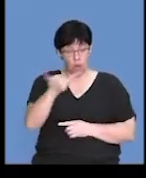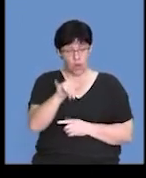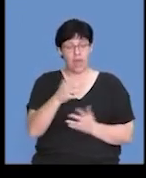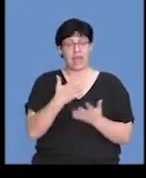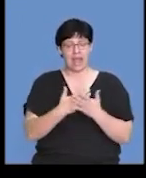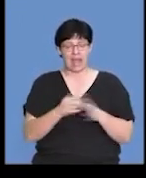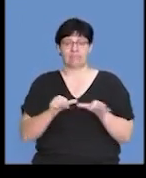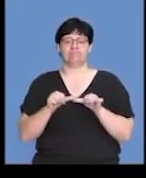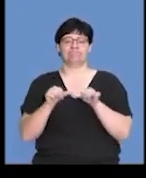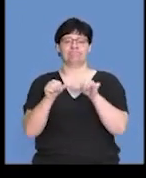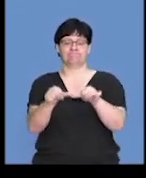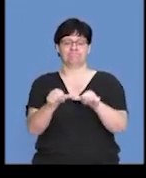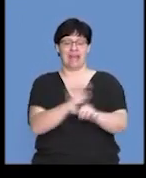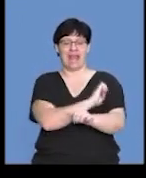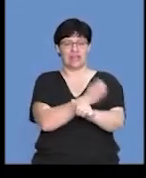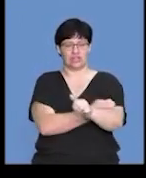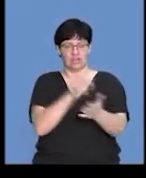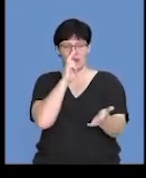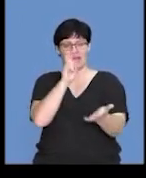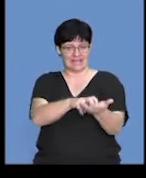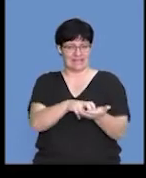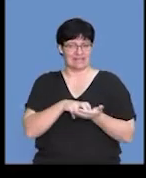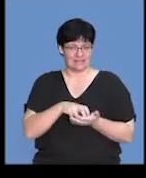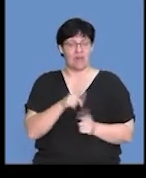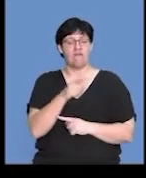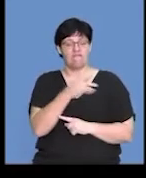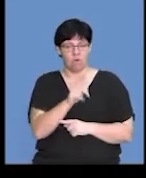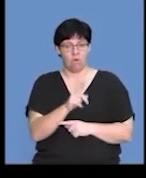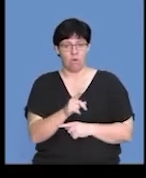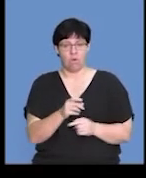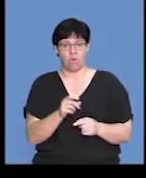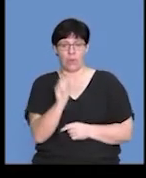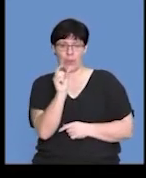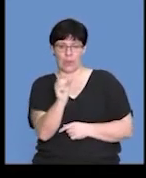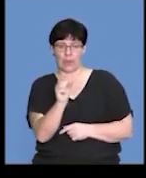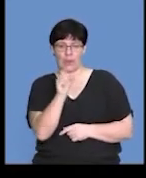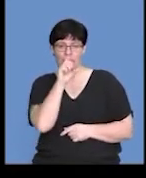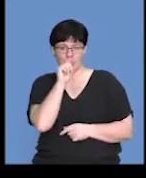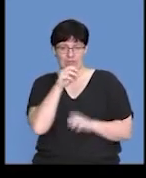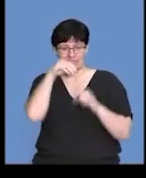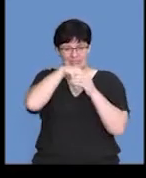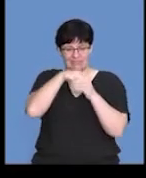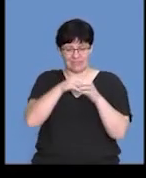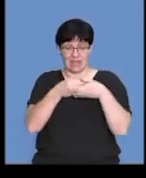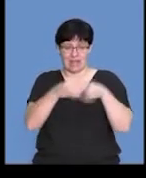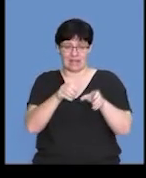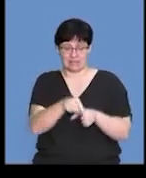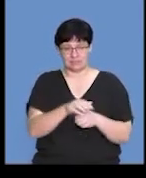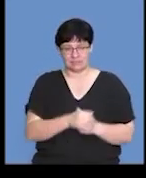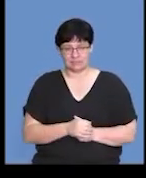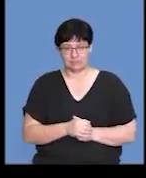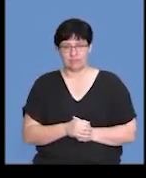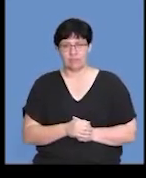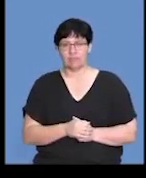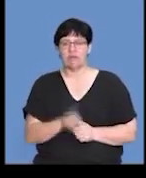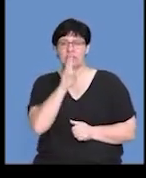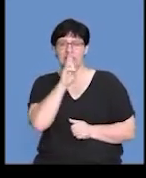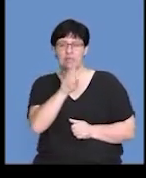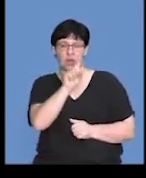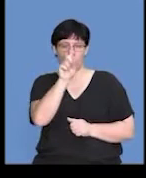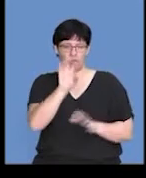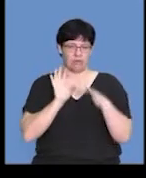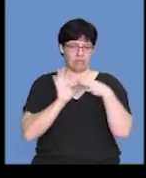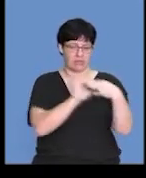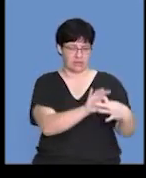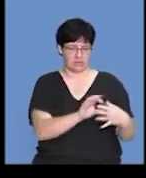able to sustain the energy requirements for the developing embryo inside. So let's look at the questions that are